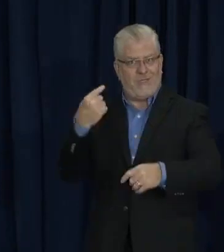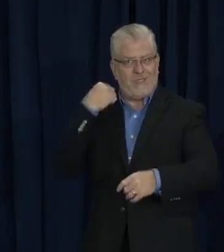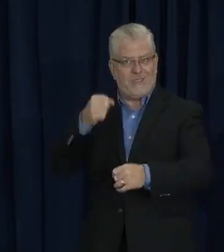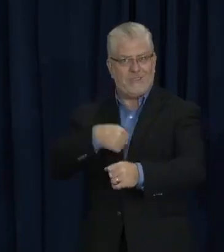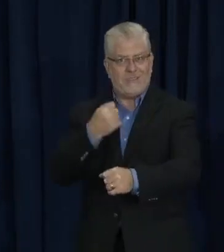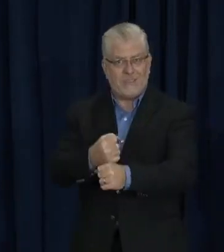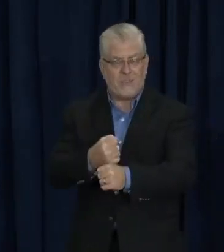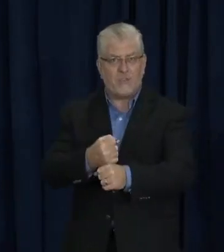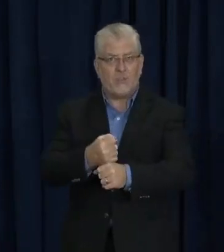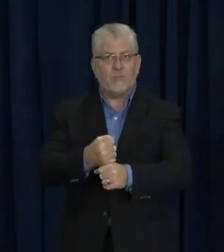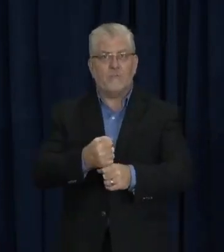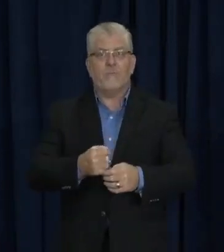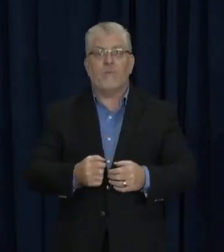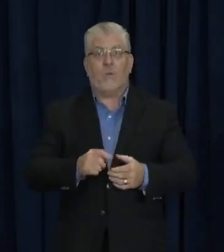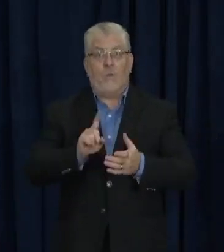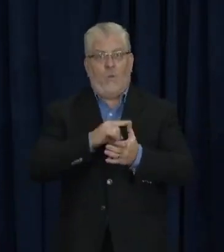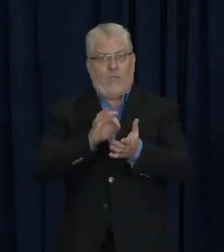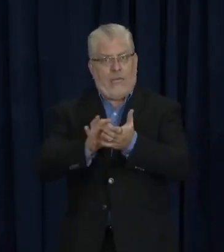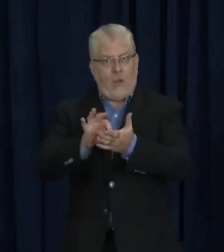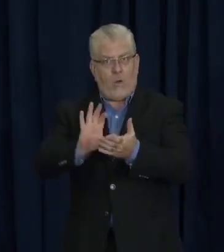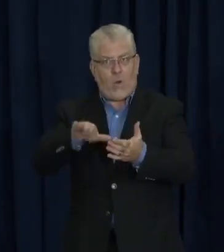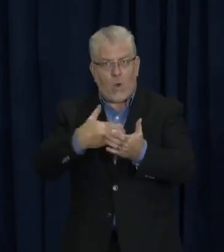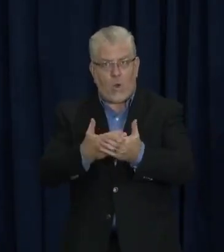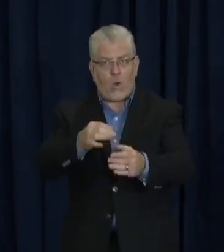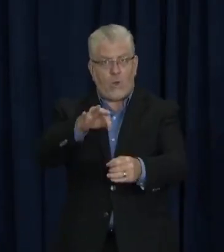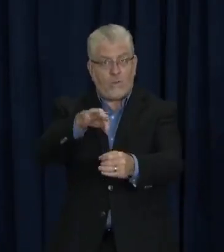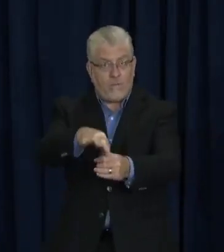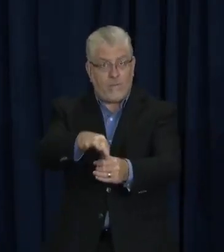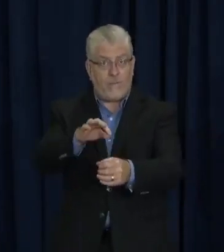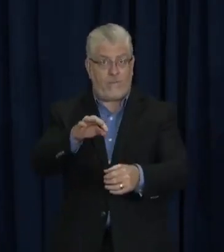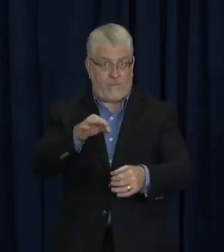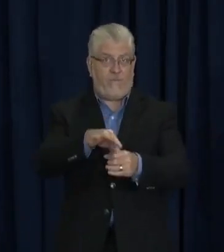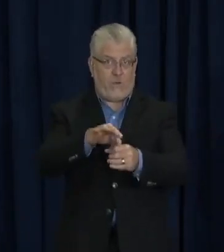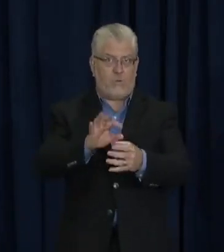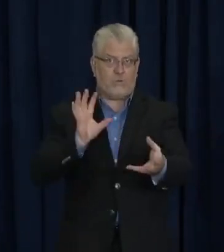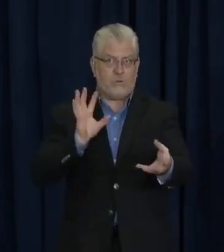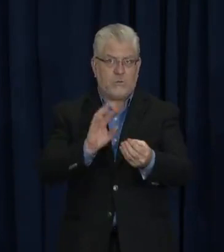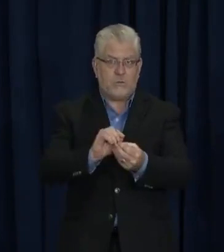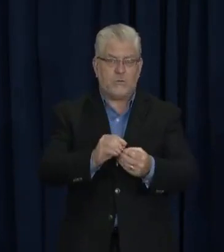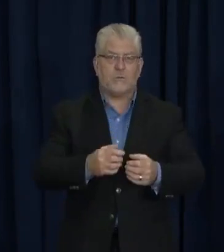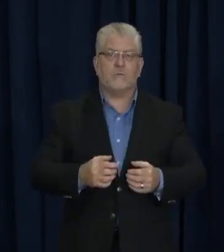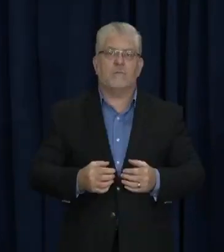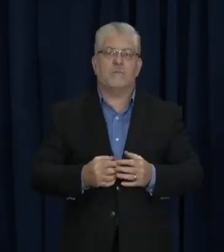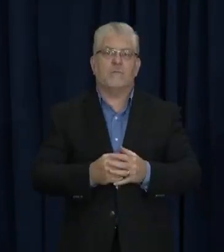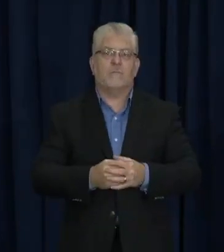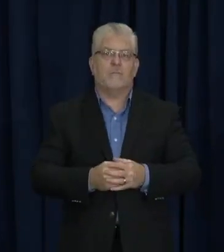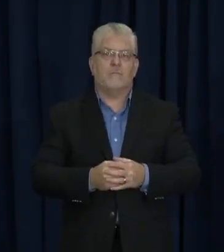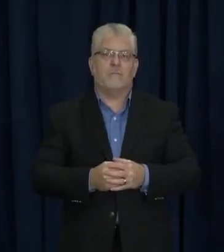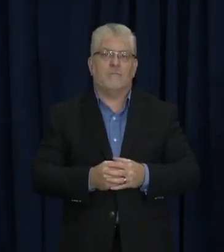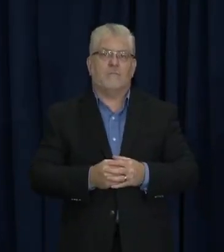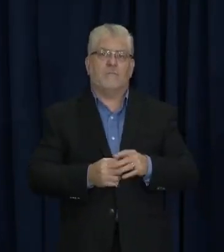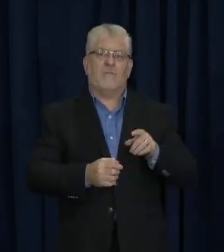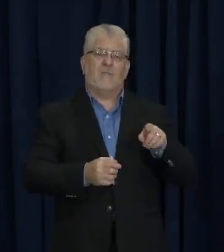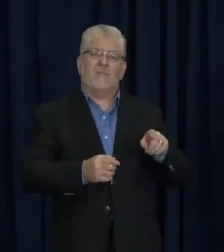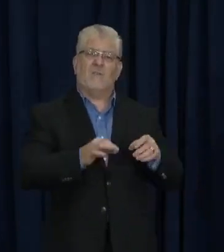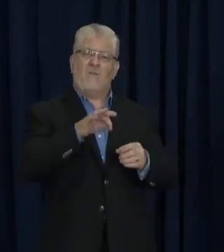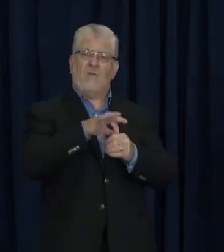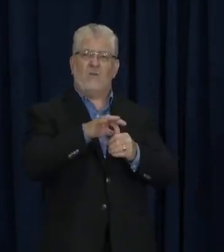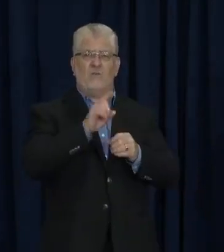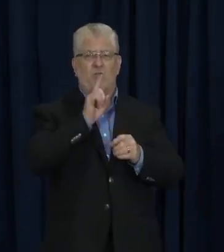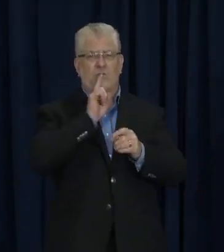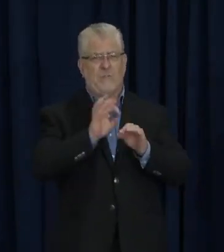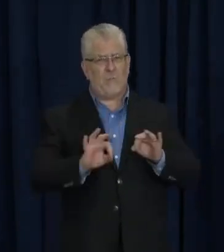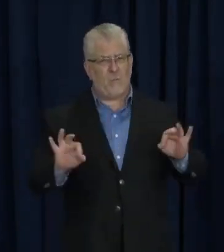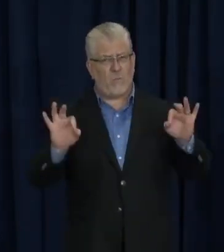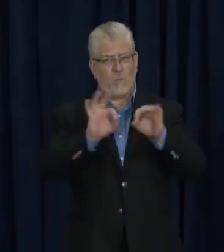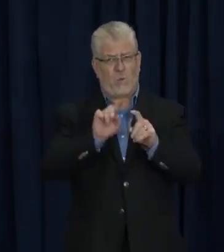Again, the vote is central to our democracy. It's how we all choose the people to